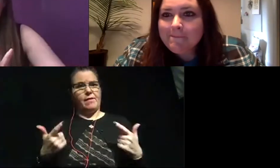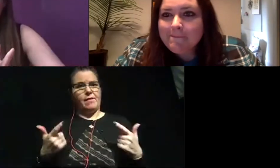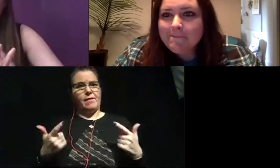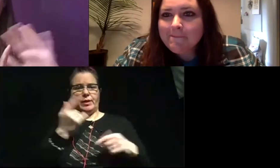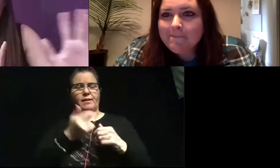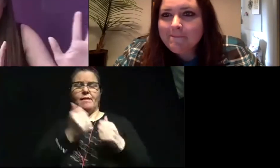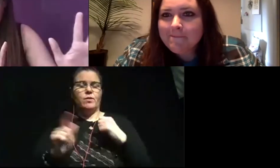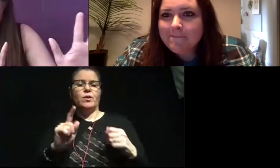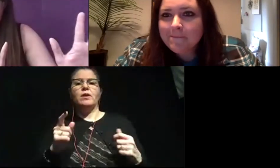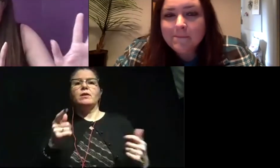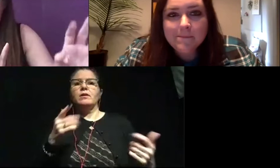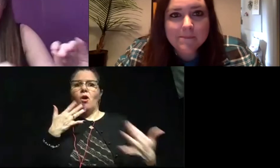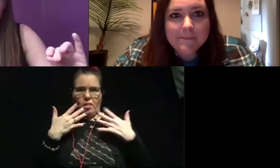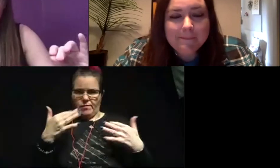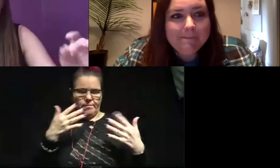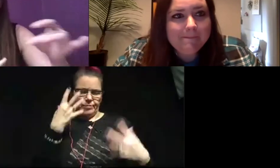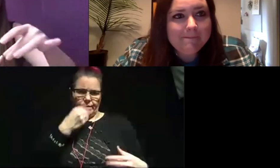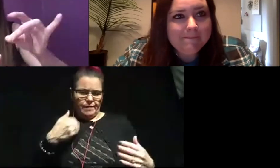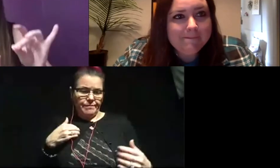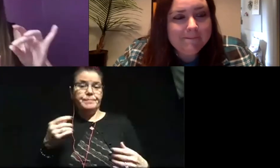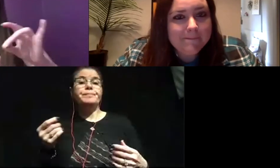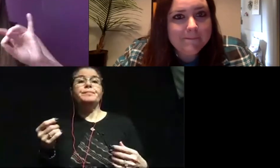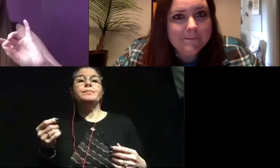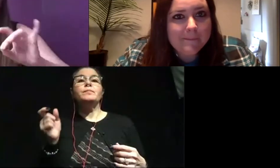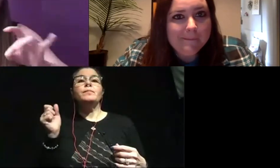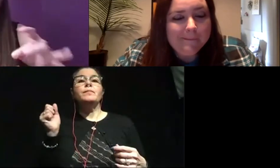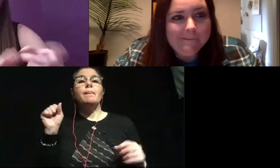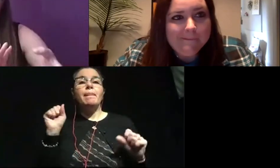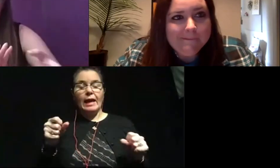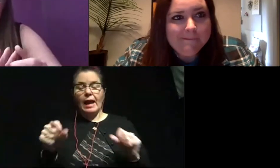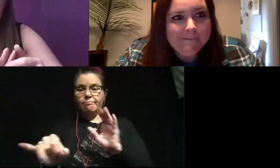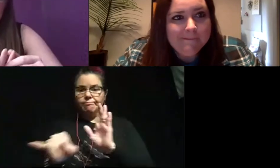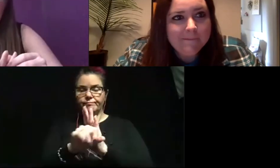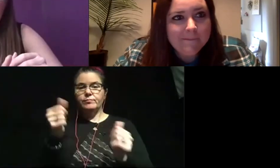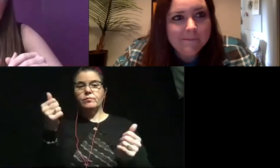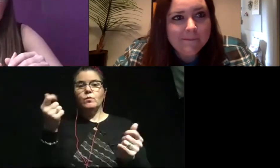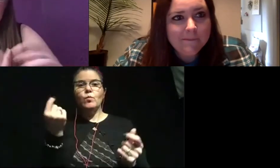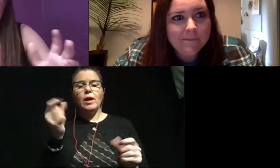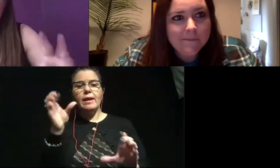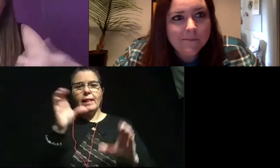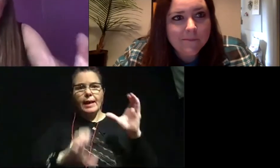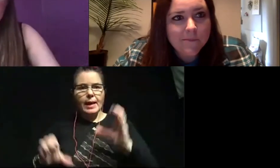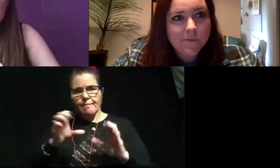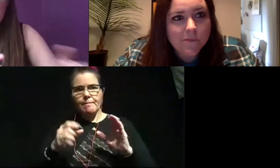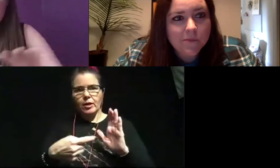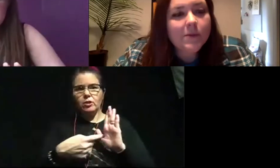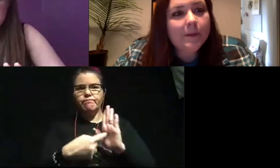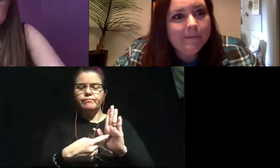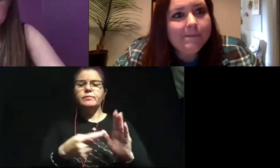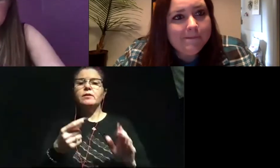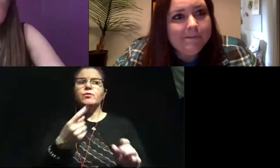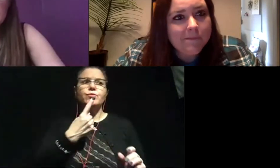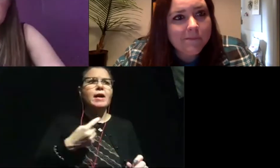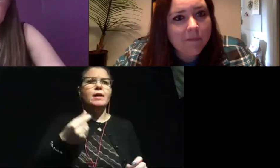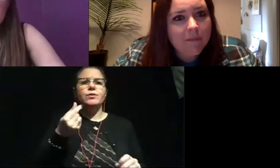And birds have gorgeous colors. So we actually can tell what chemical signatures could have made red or green.